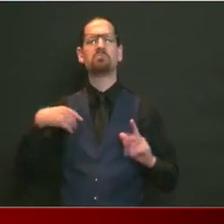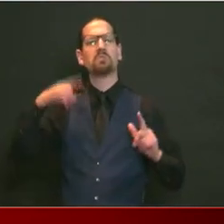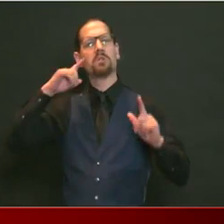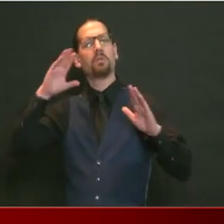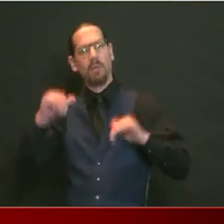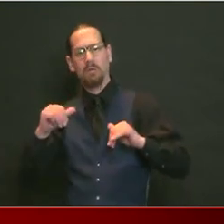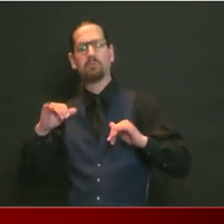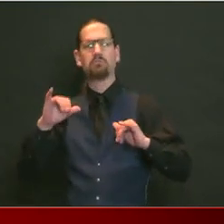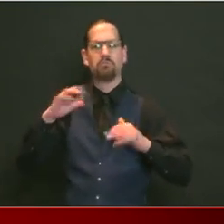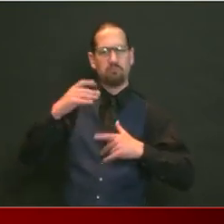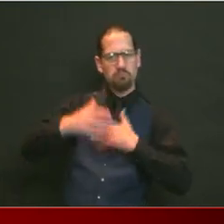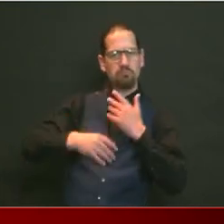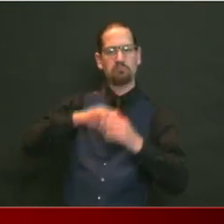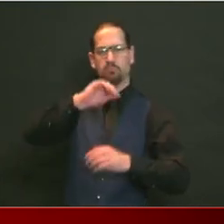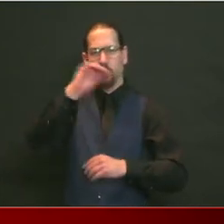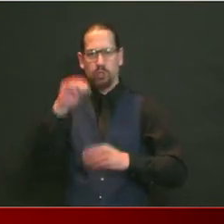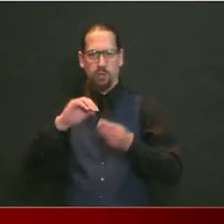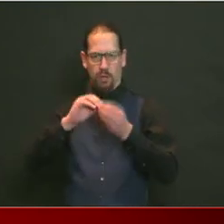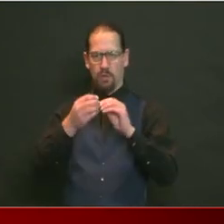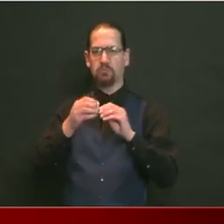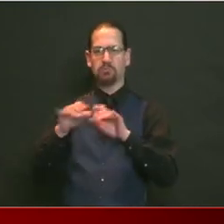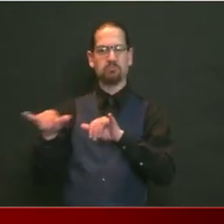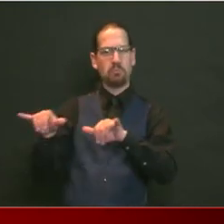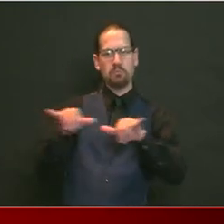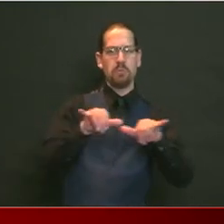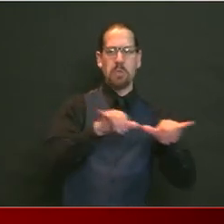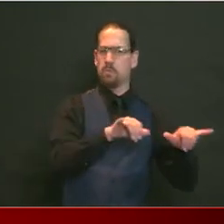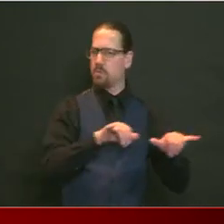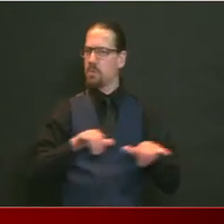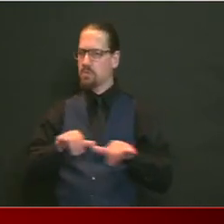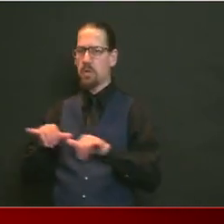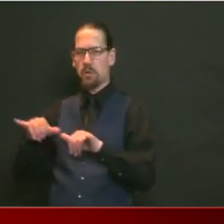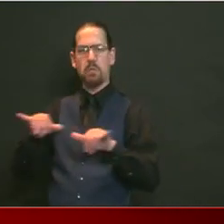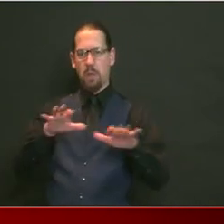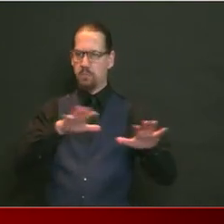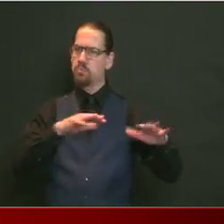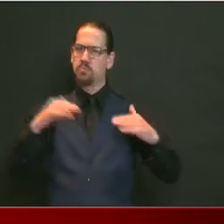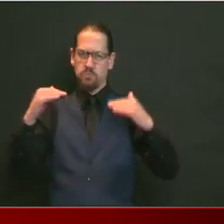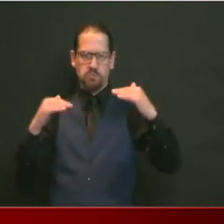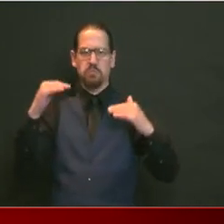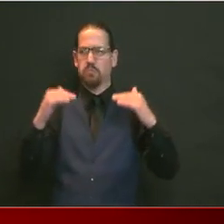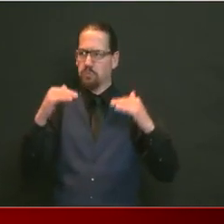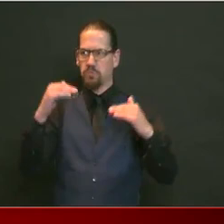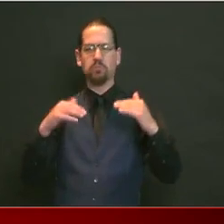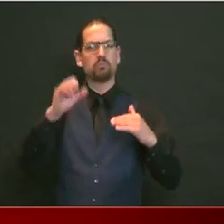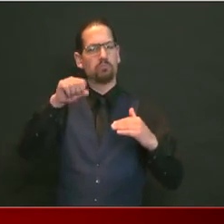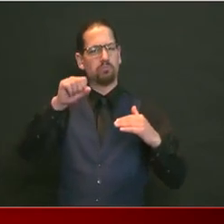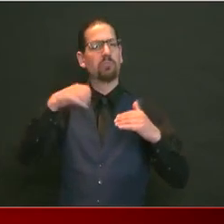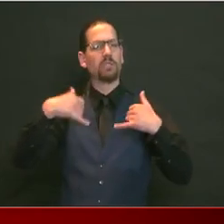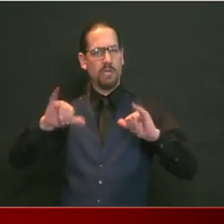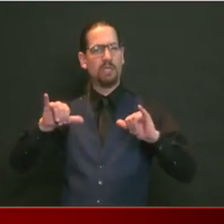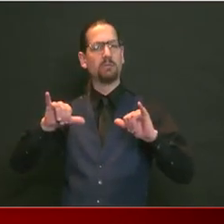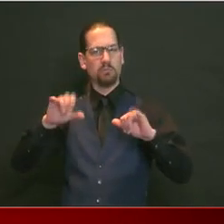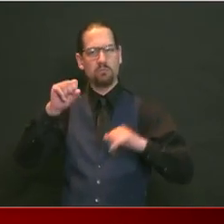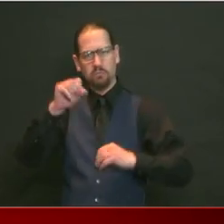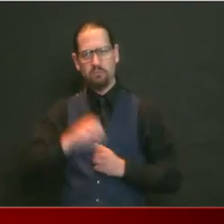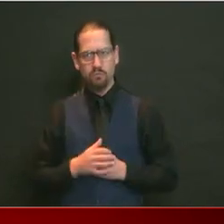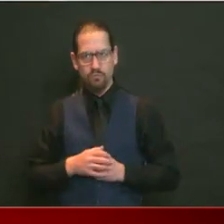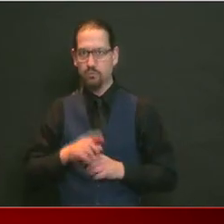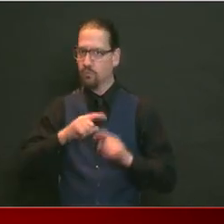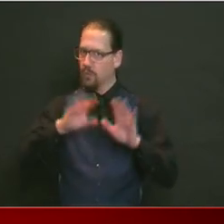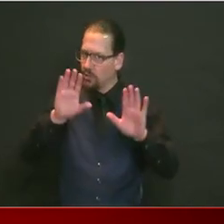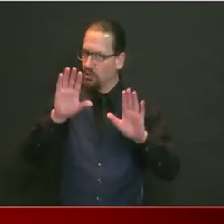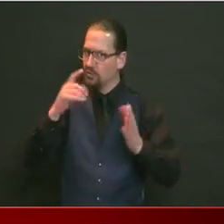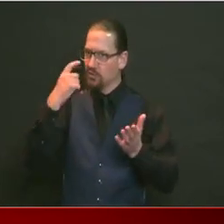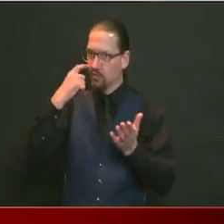percent of those races and ethnicities across Rhode Island. I did want to note that our overall number